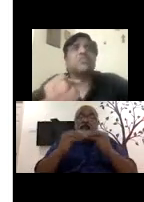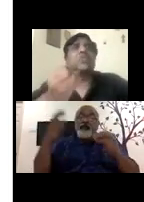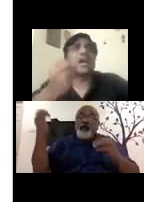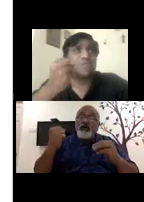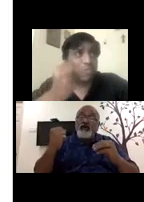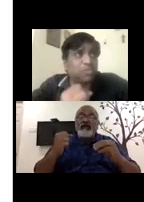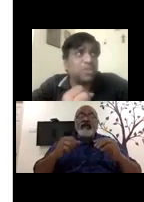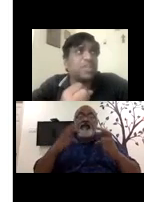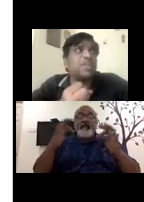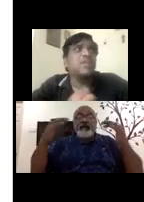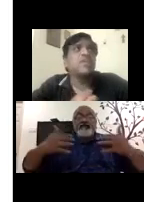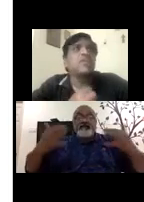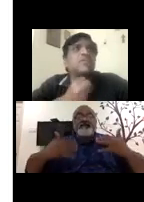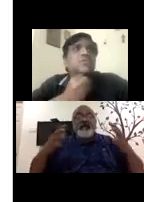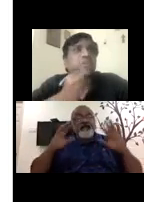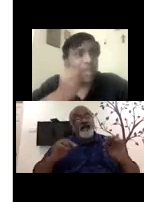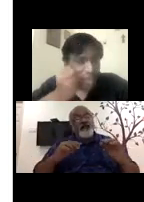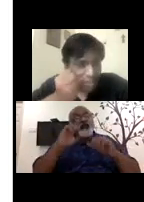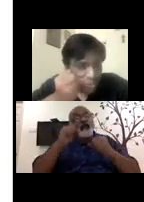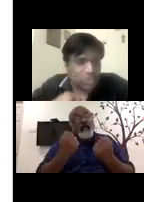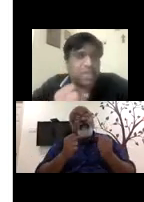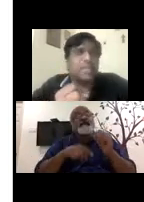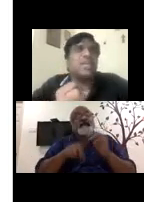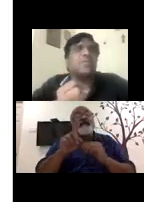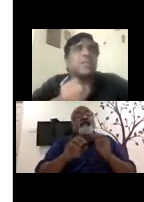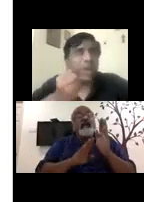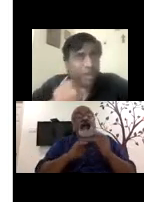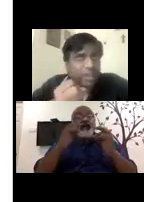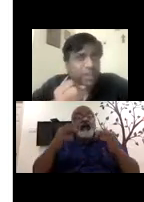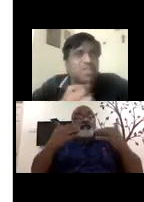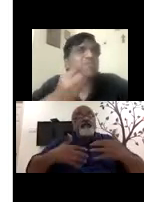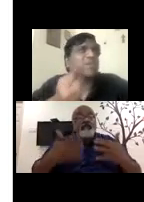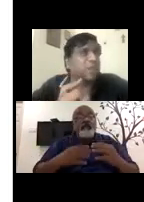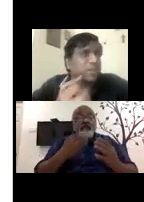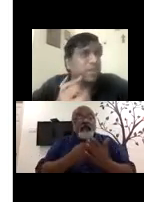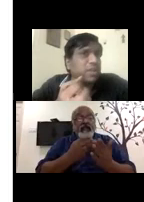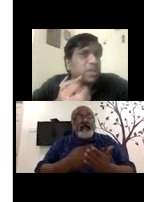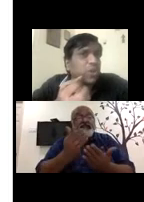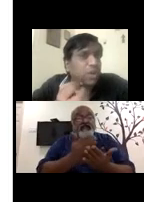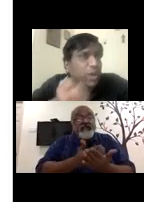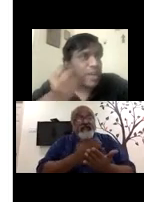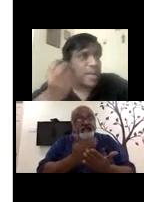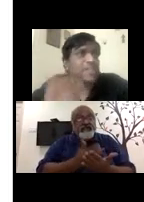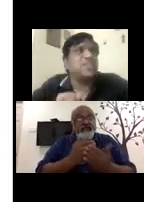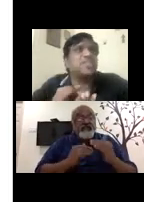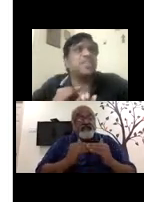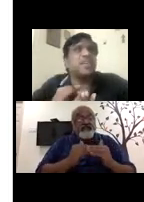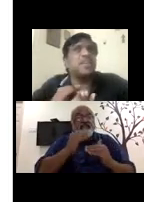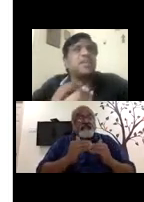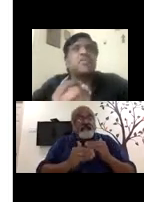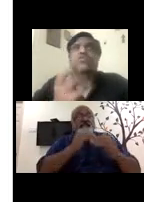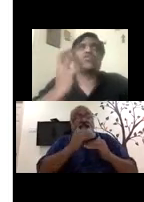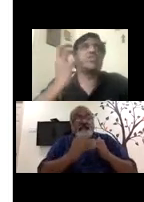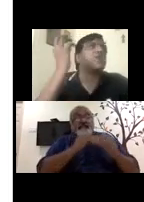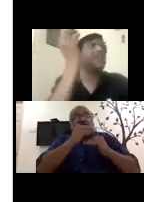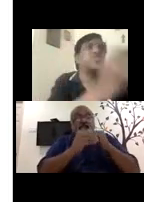you have the opportunity to really use that income and money and save that money to acquire additional skill